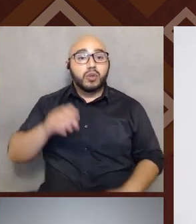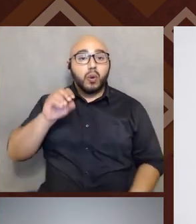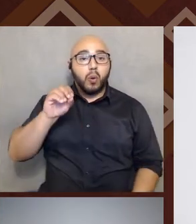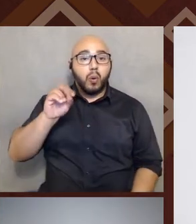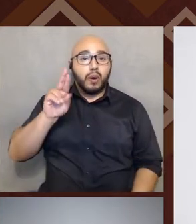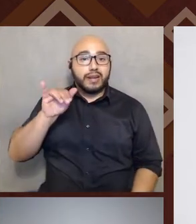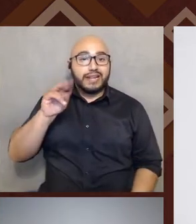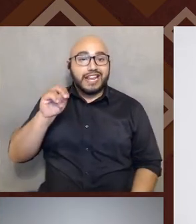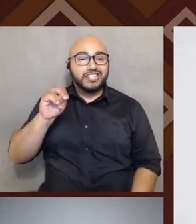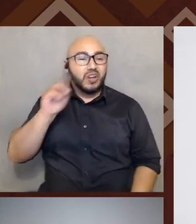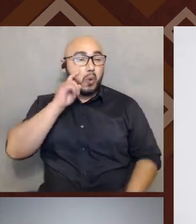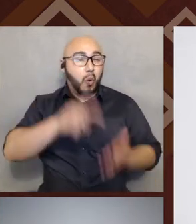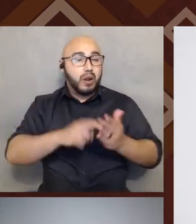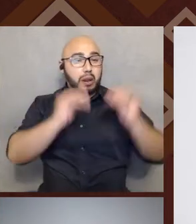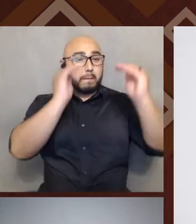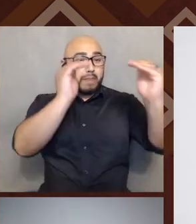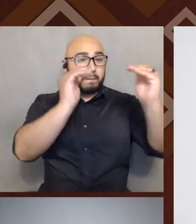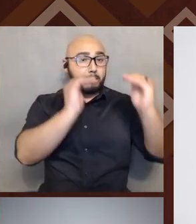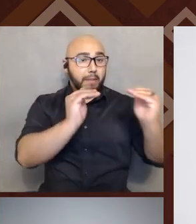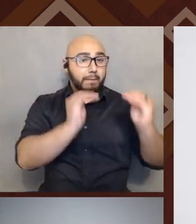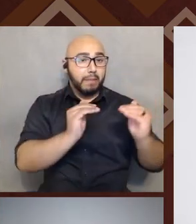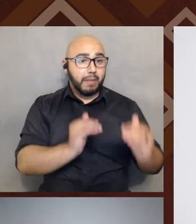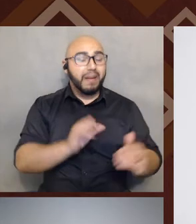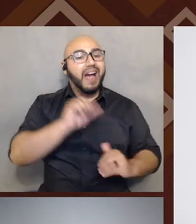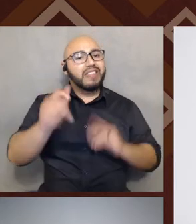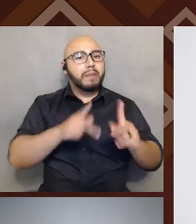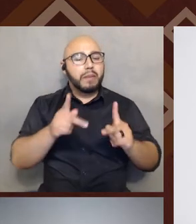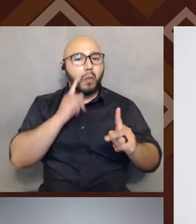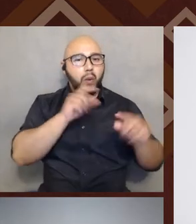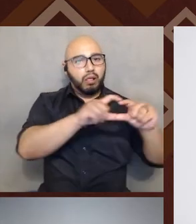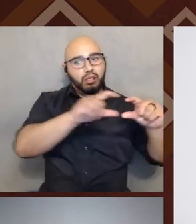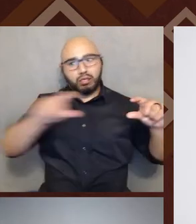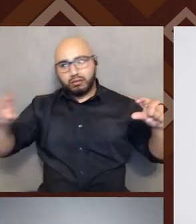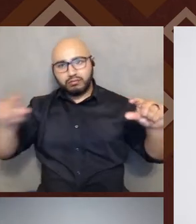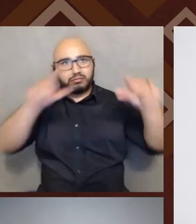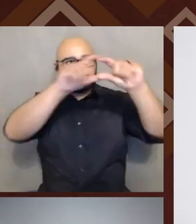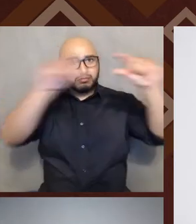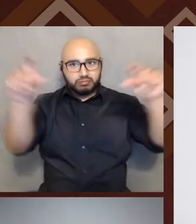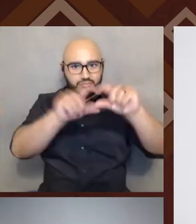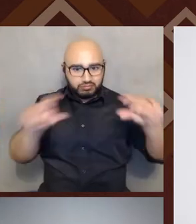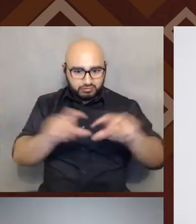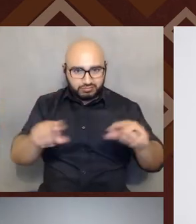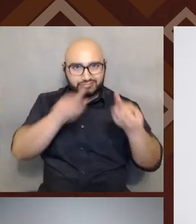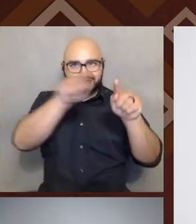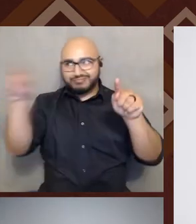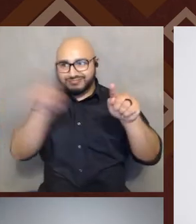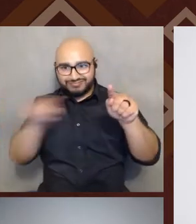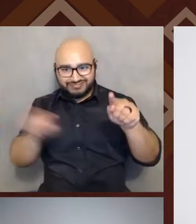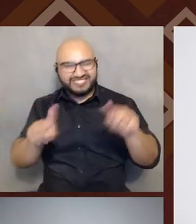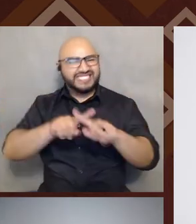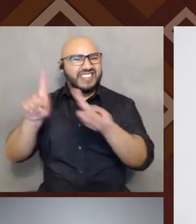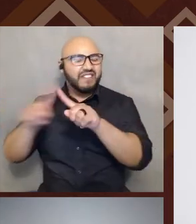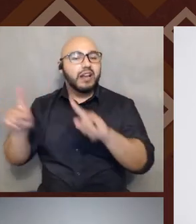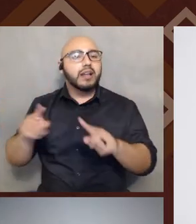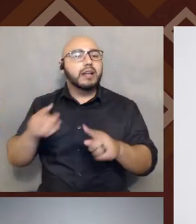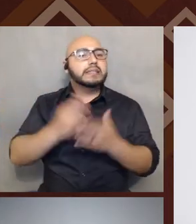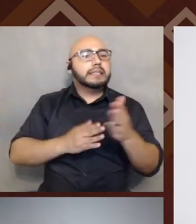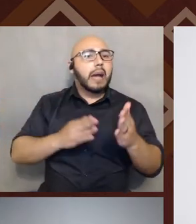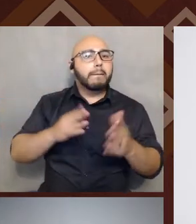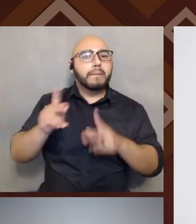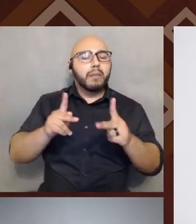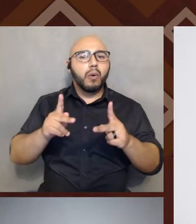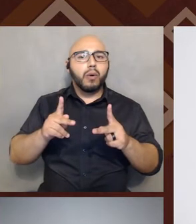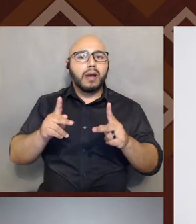see that other folks might move through the world differently. So you'll have Latinx identified folks who are more white identified, right?